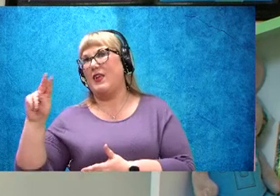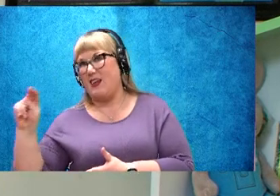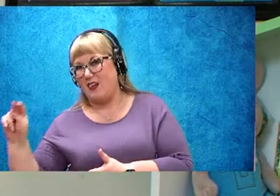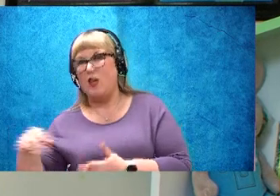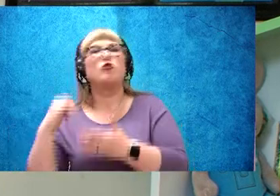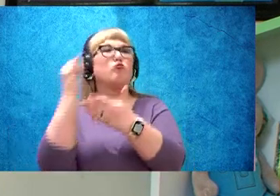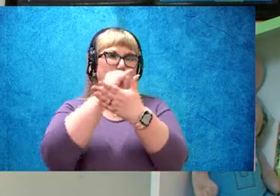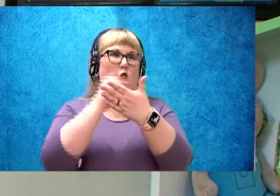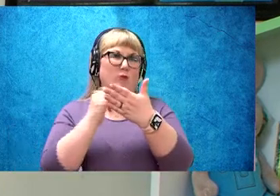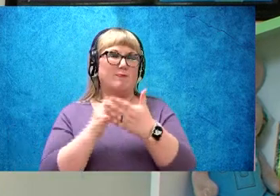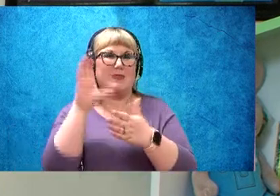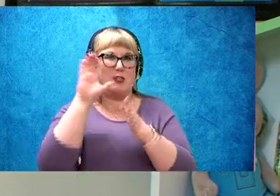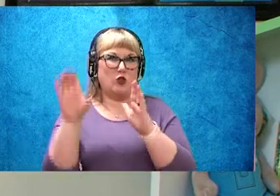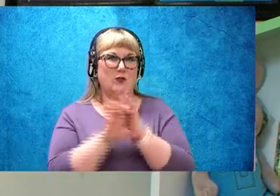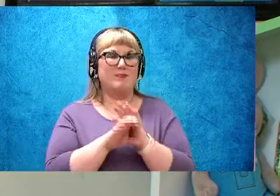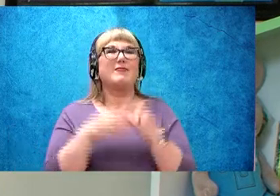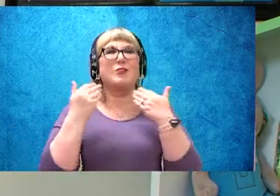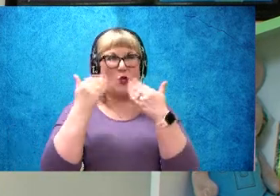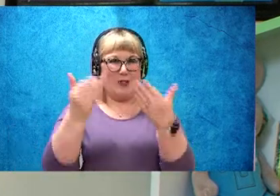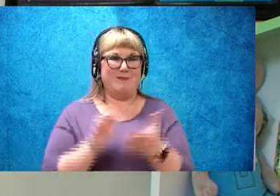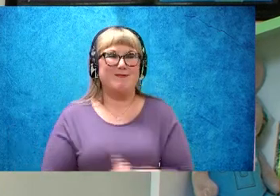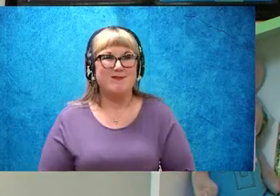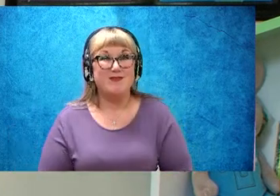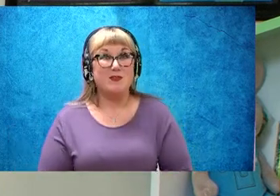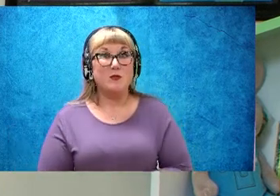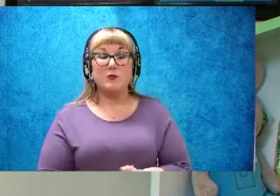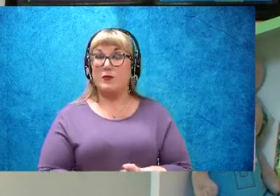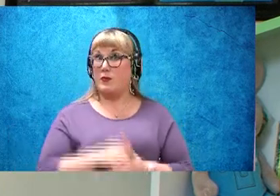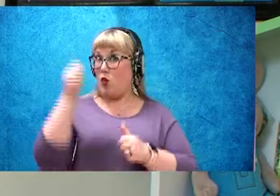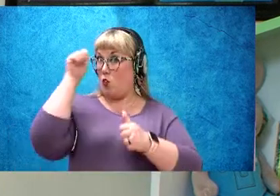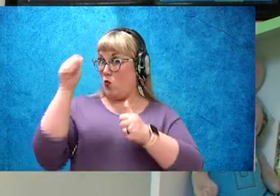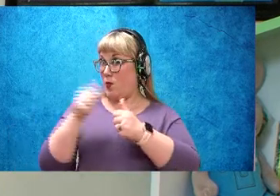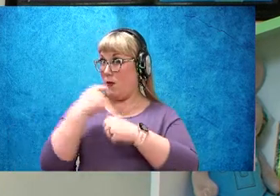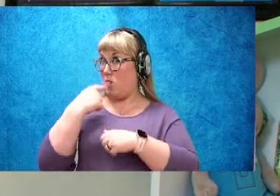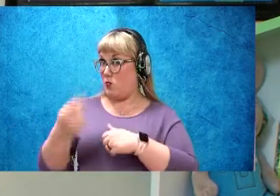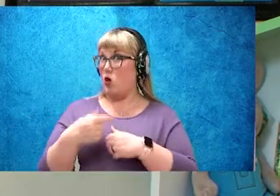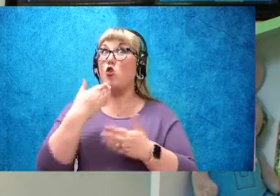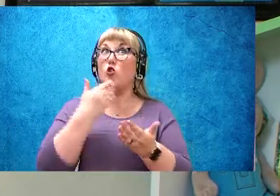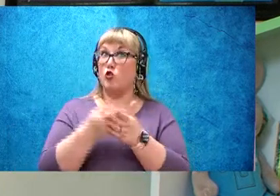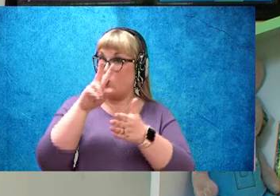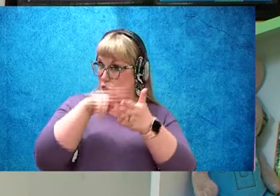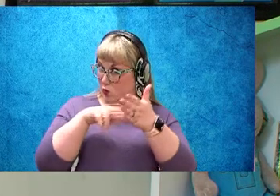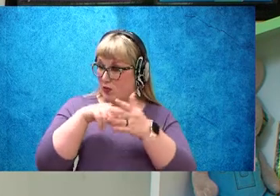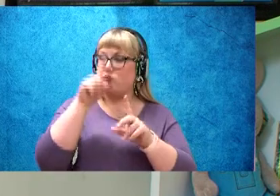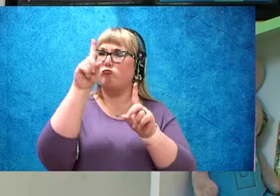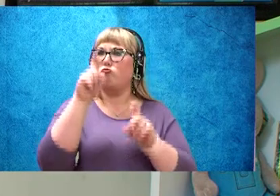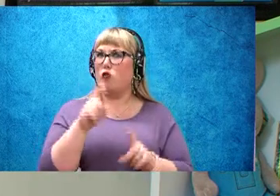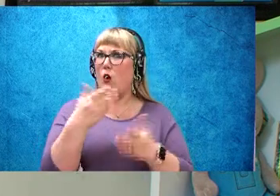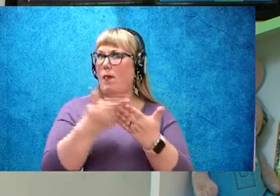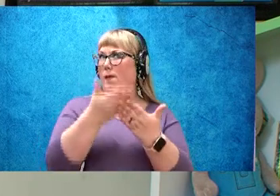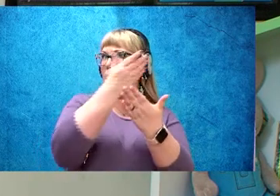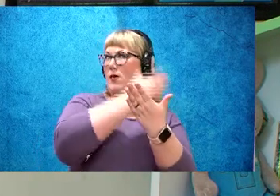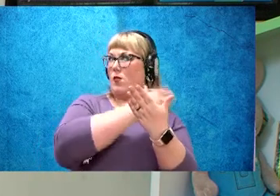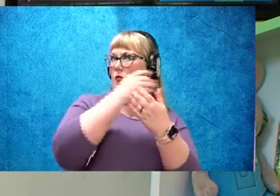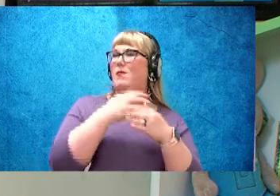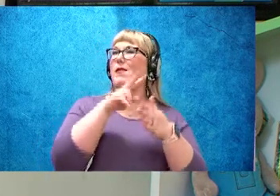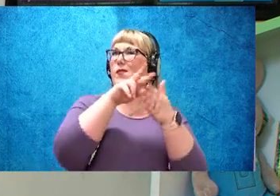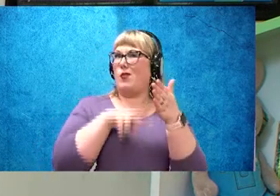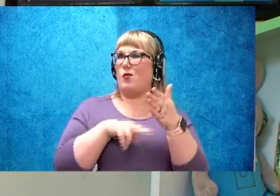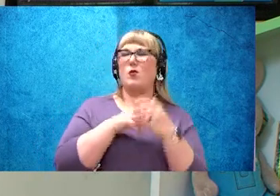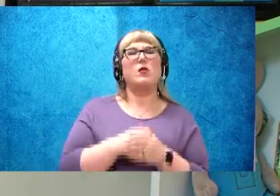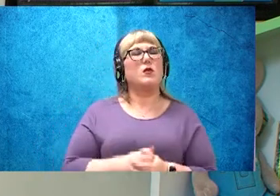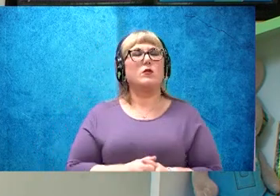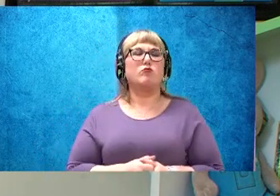let's begin, so remember I told you that good readers ask questions before they read,